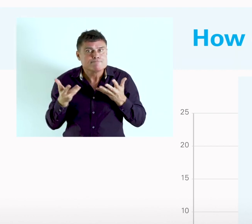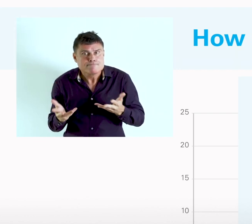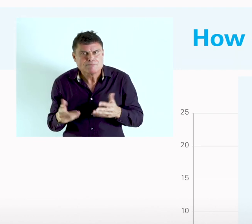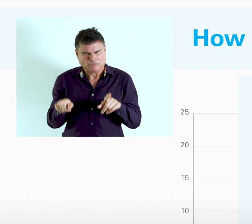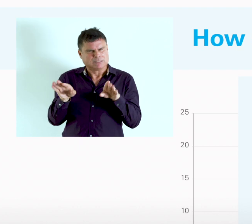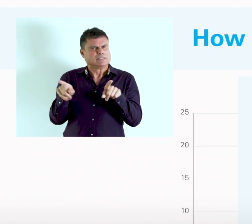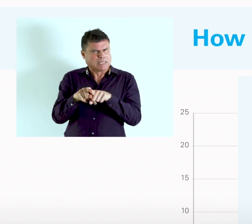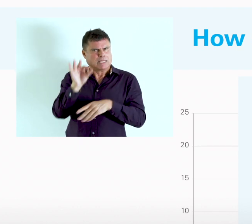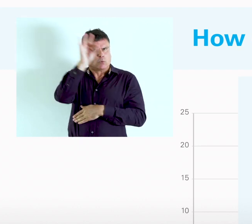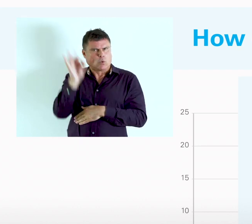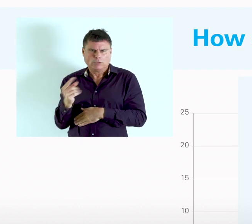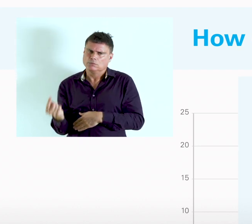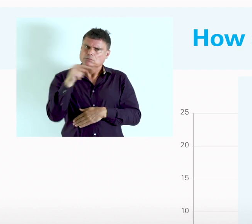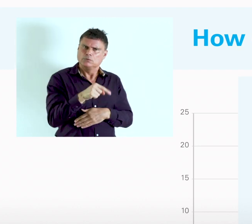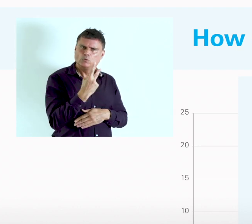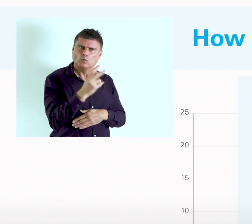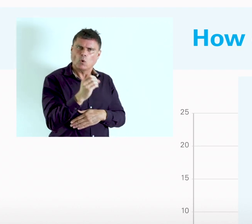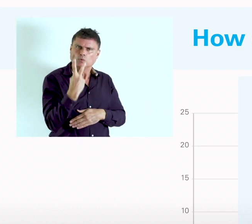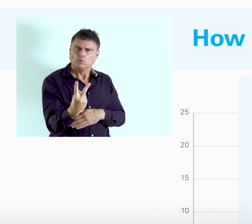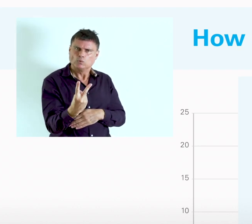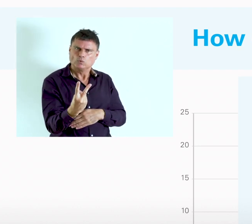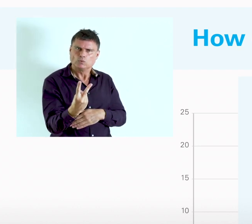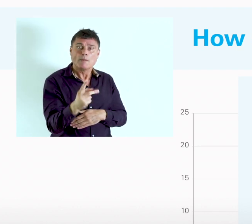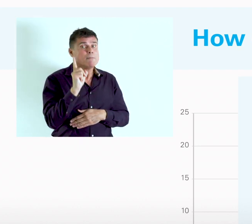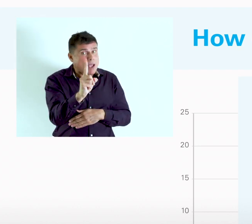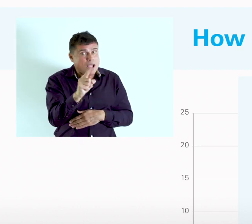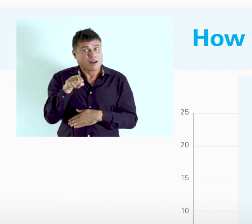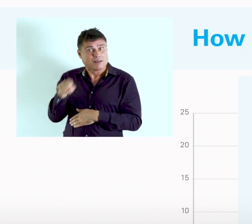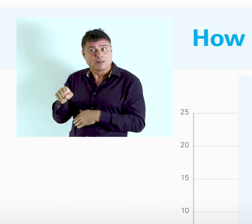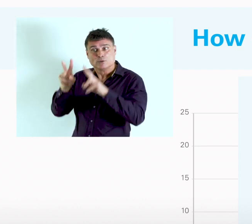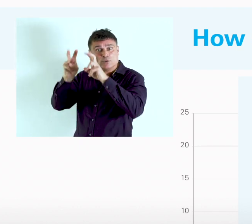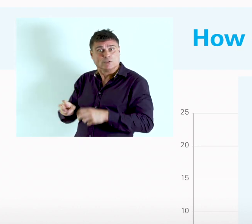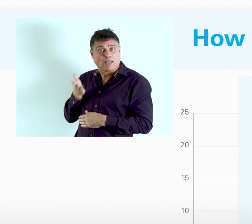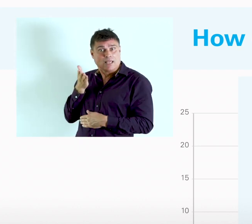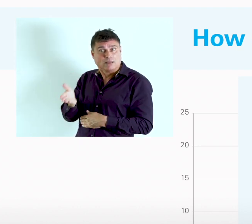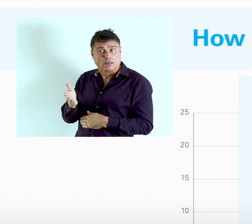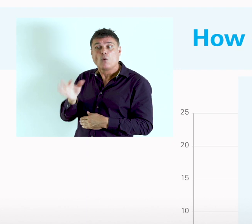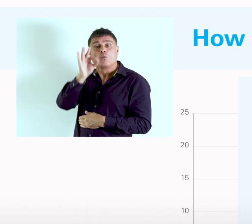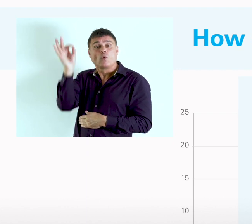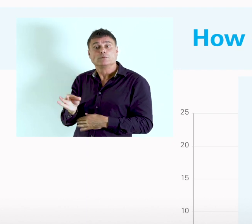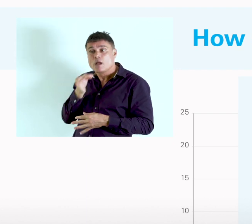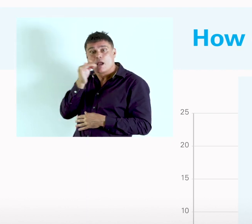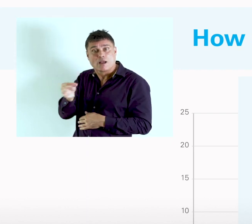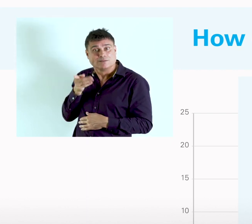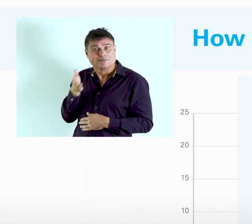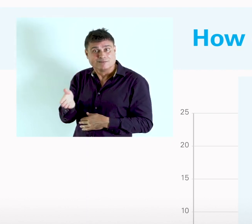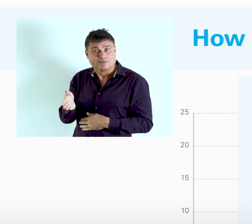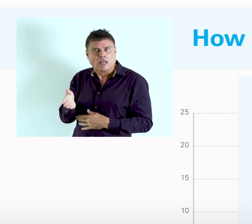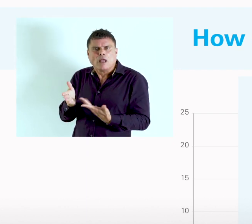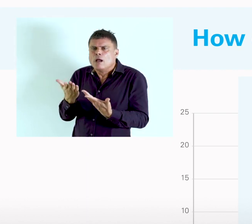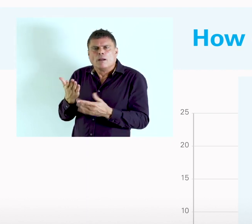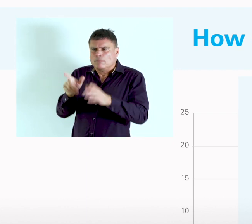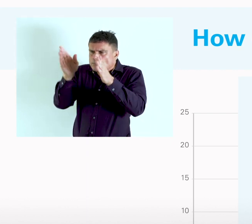The same question used in the 2002 census. But in this case, it was a survey, and questions were asked about